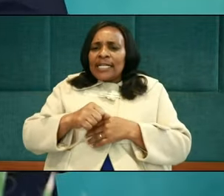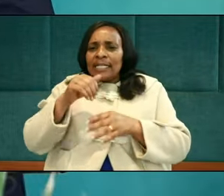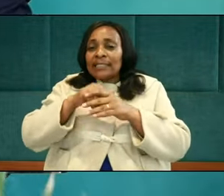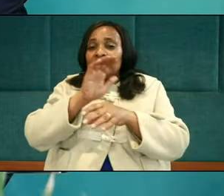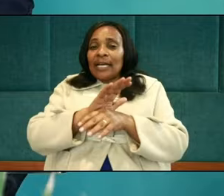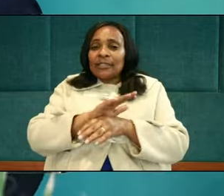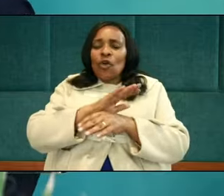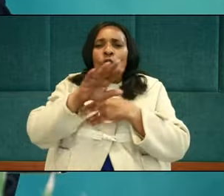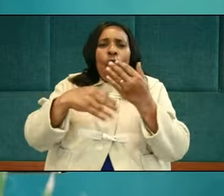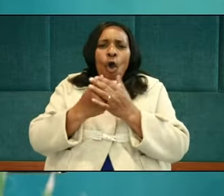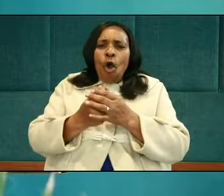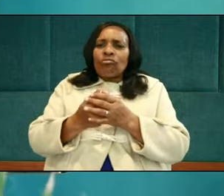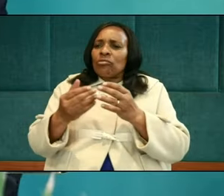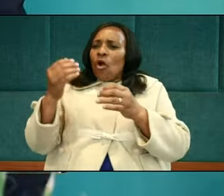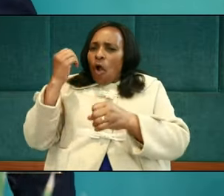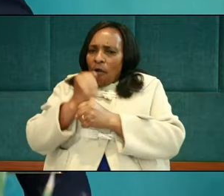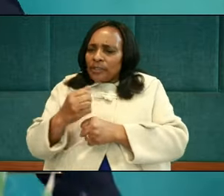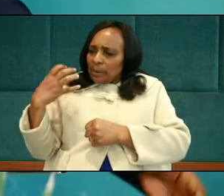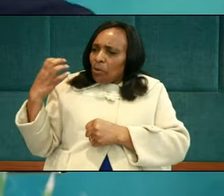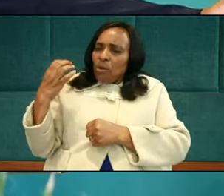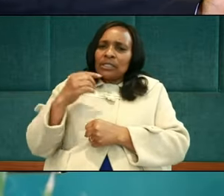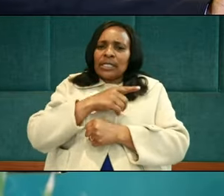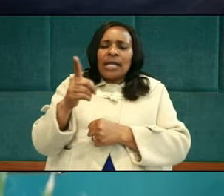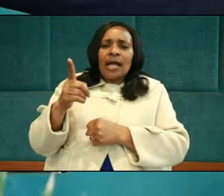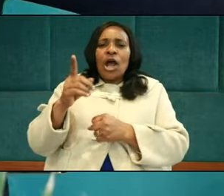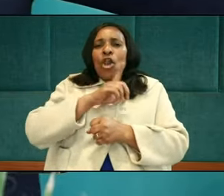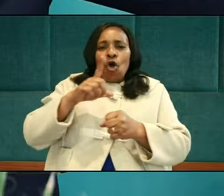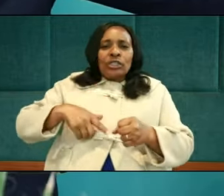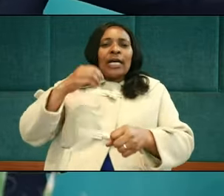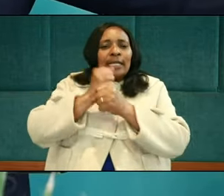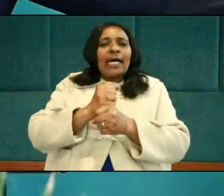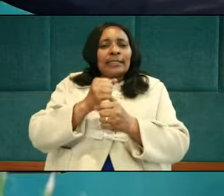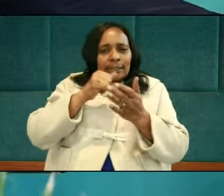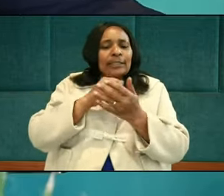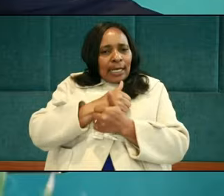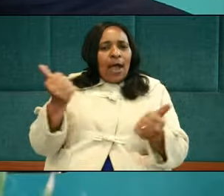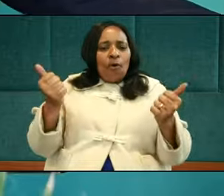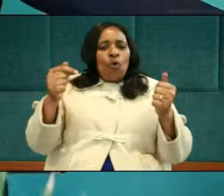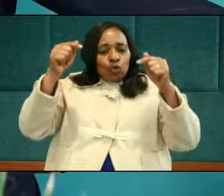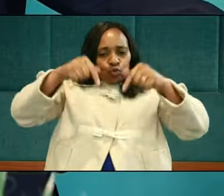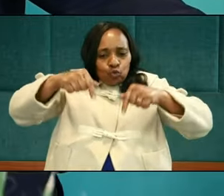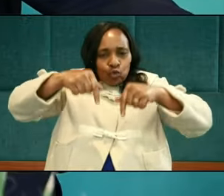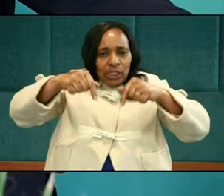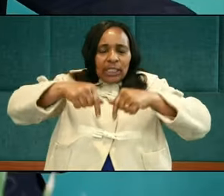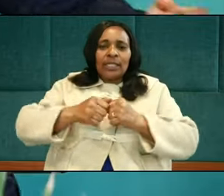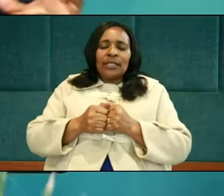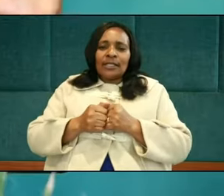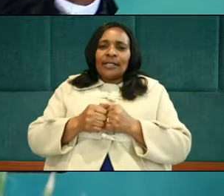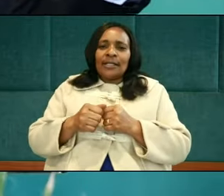the church. Or some folks in your offices who will say, The Lord has done it. Now the tables have turned.